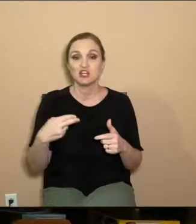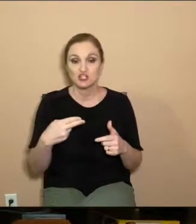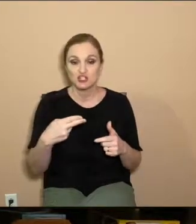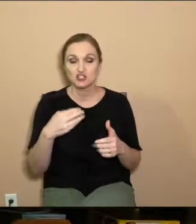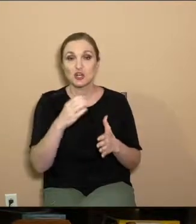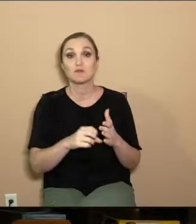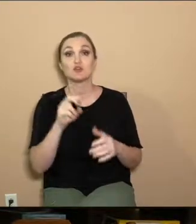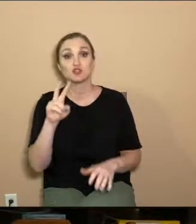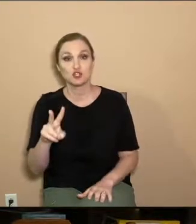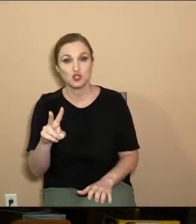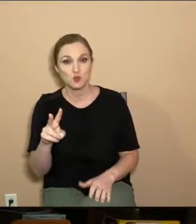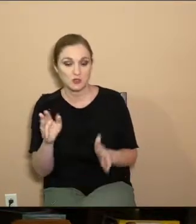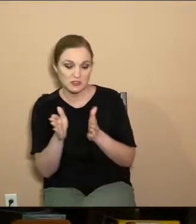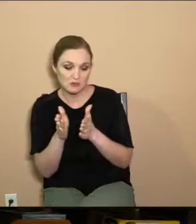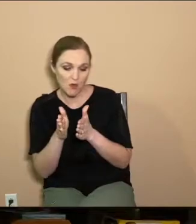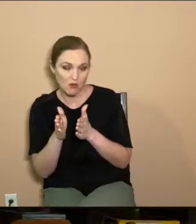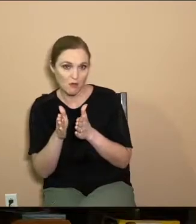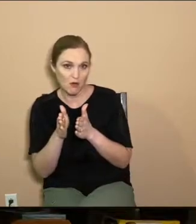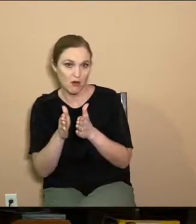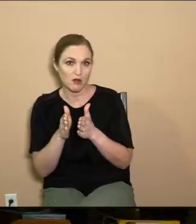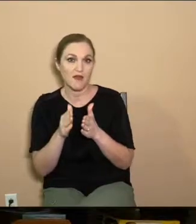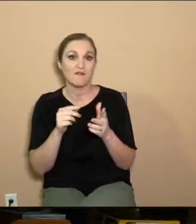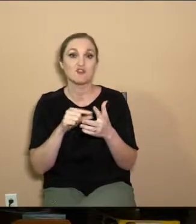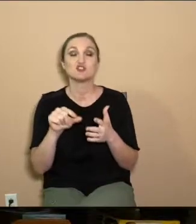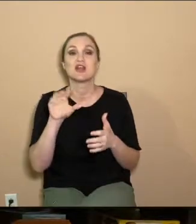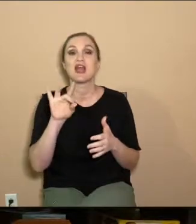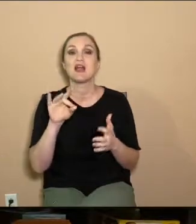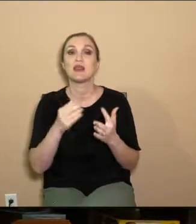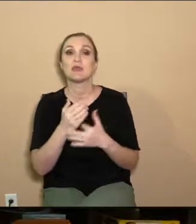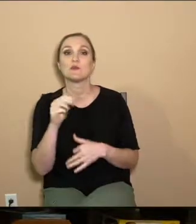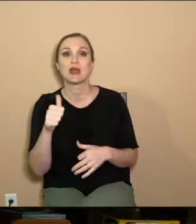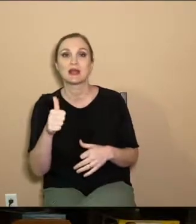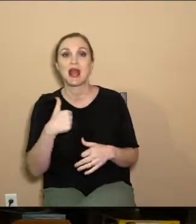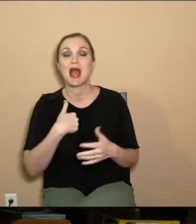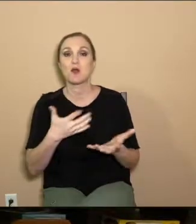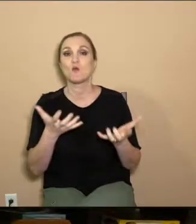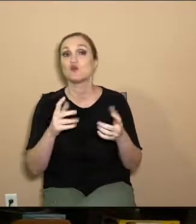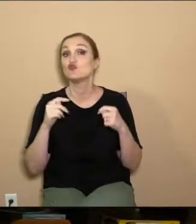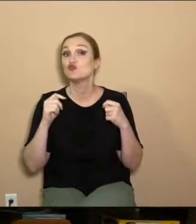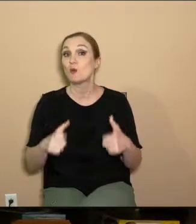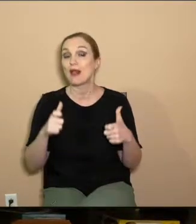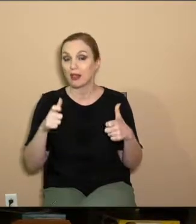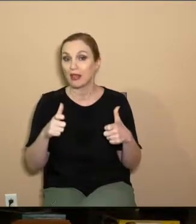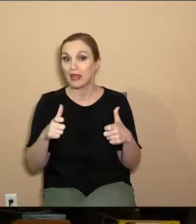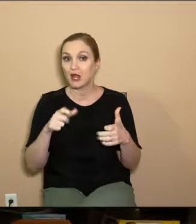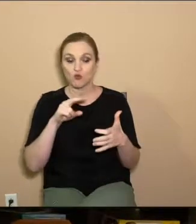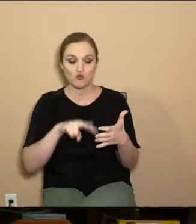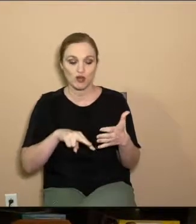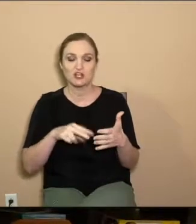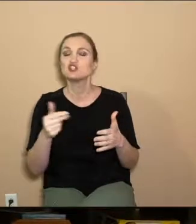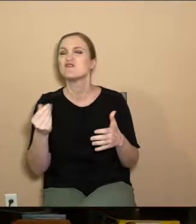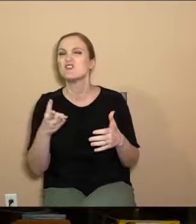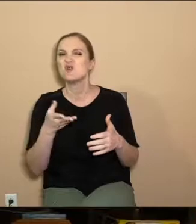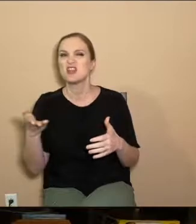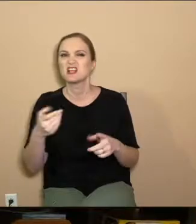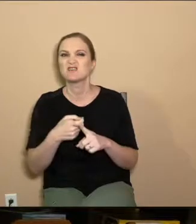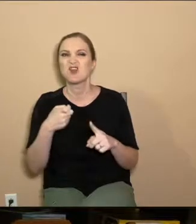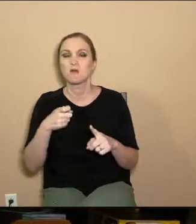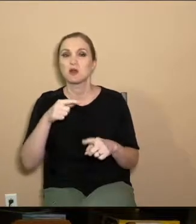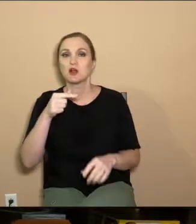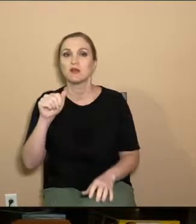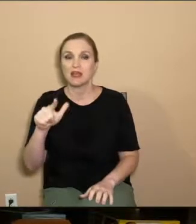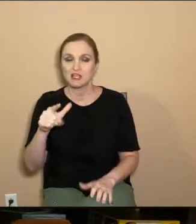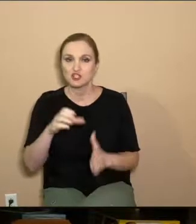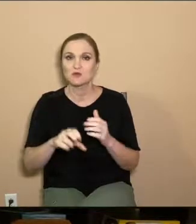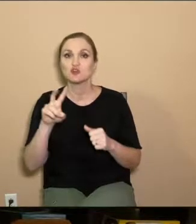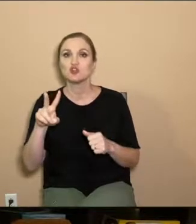2, a smaller section, verses 8 through 10. Now, I want to quickly read a couple of things from Galatians 2